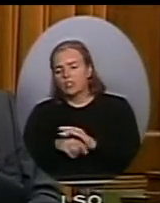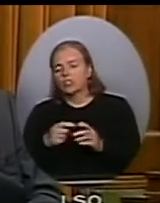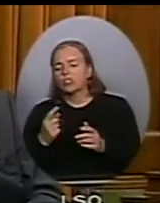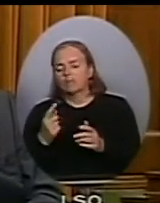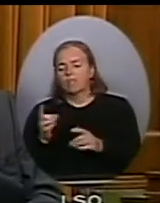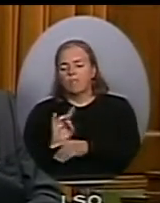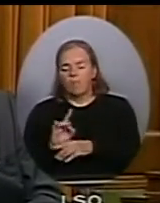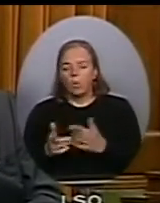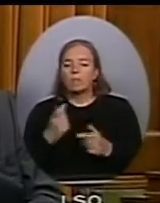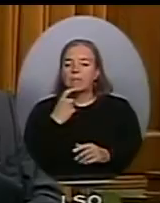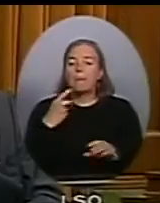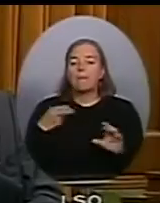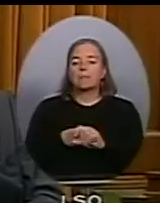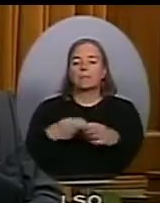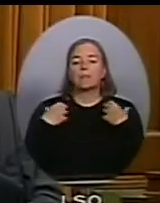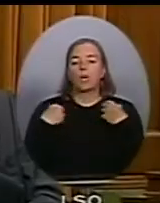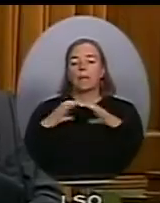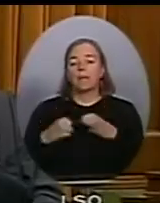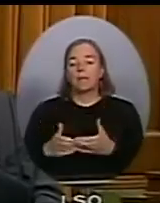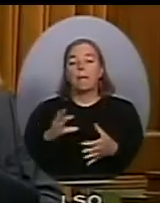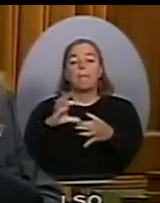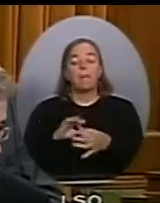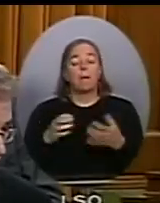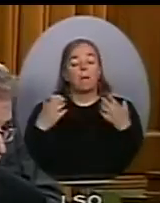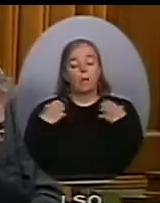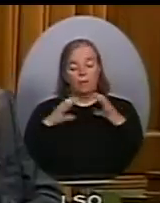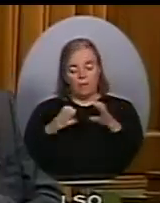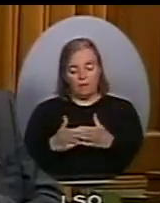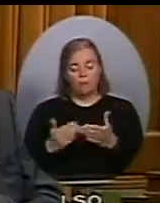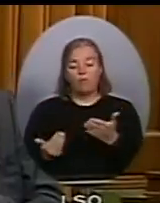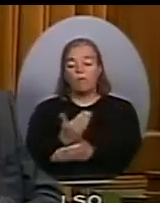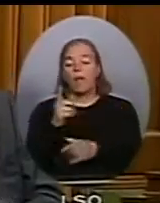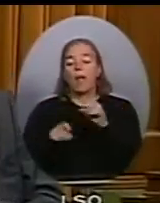this new review, or will the government do the right thing and call in the police?